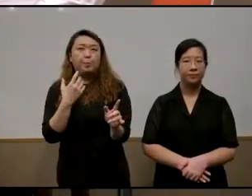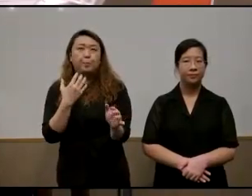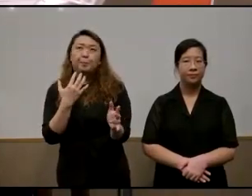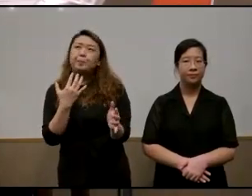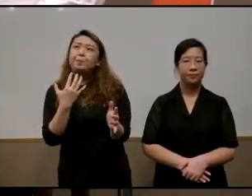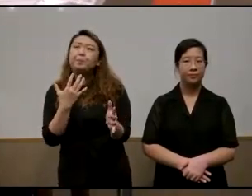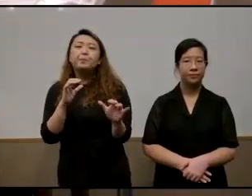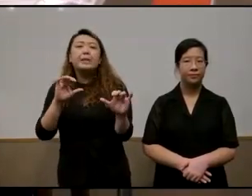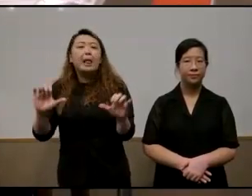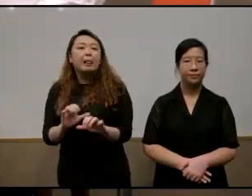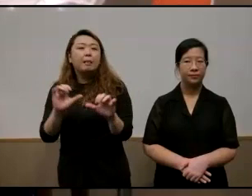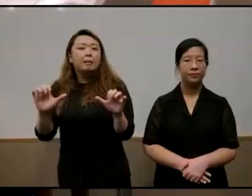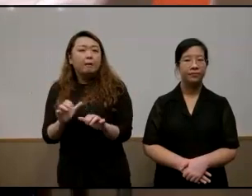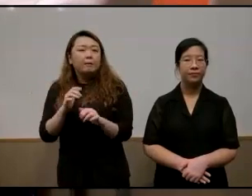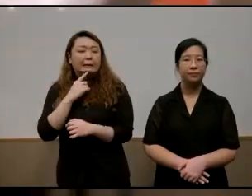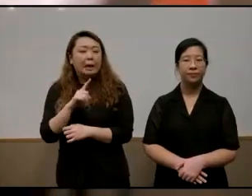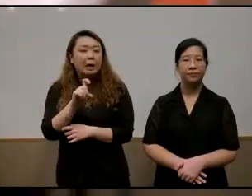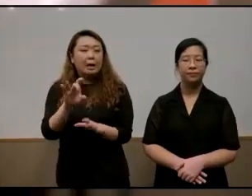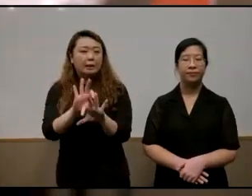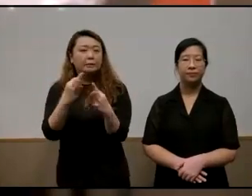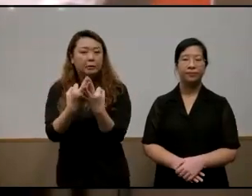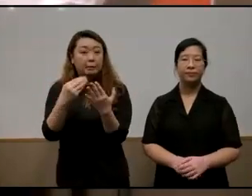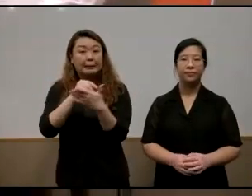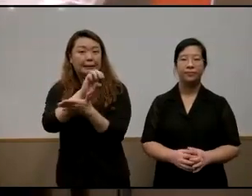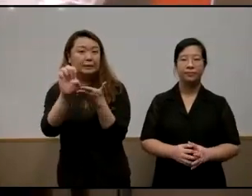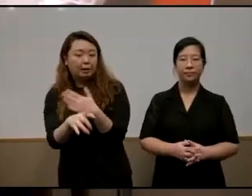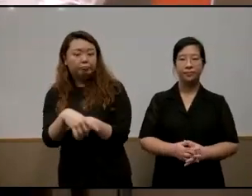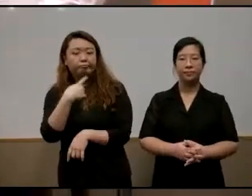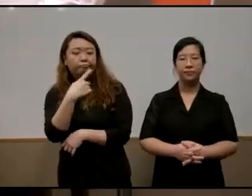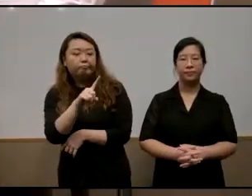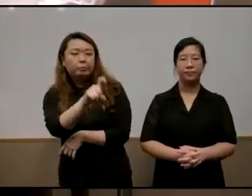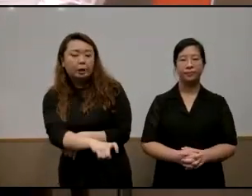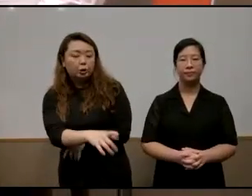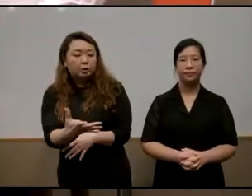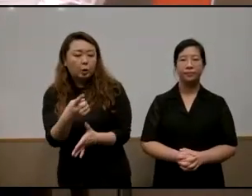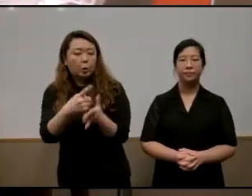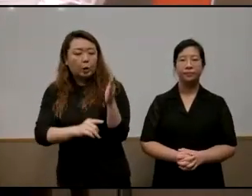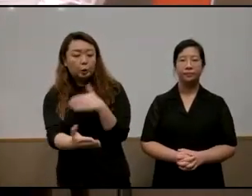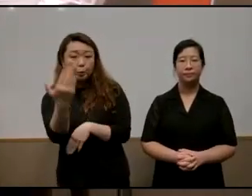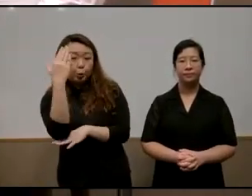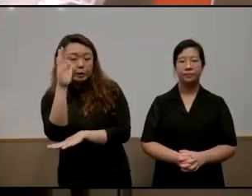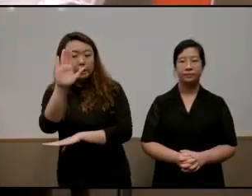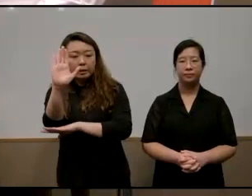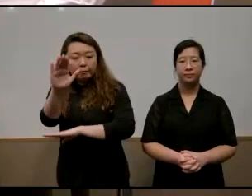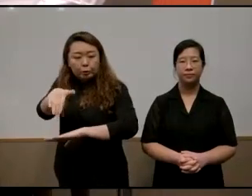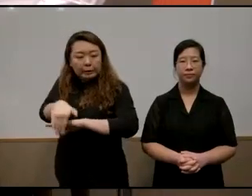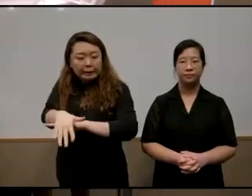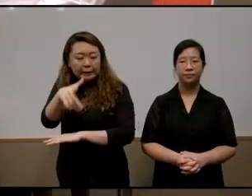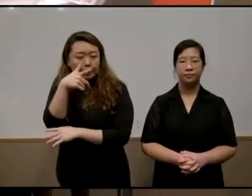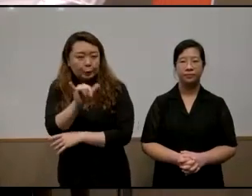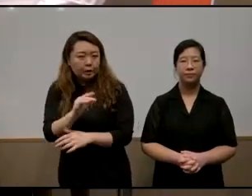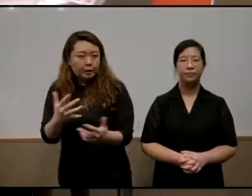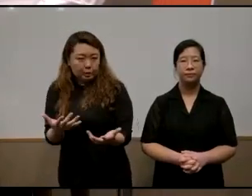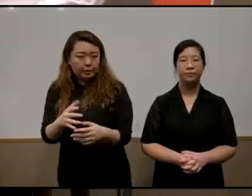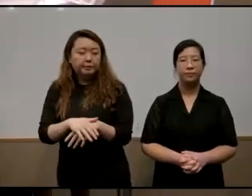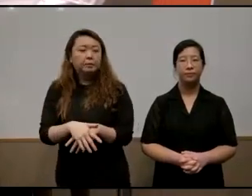an activity that i asked the varnish families to do at the end of the interview so tell me about what your morning what your afternoon what your night looks like so both